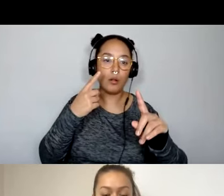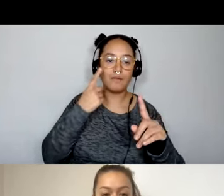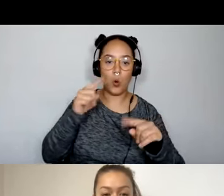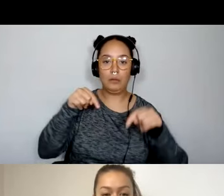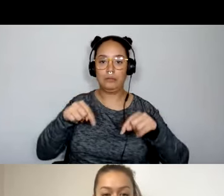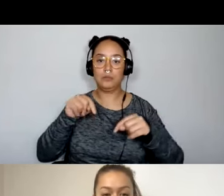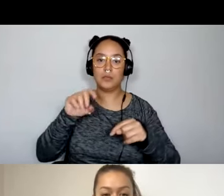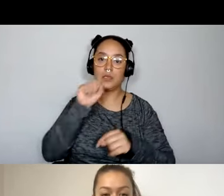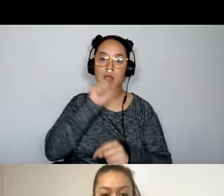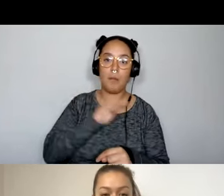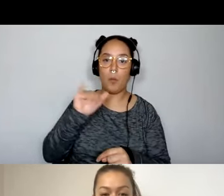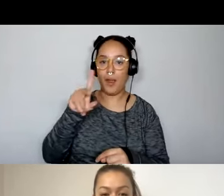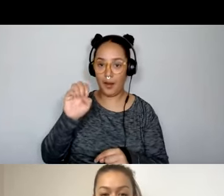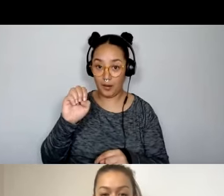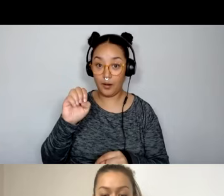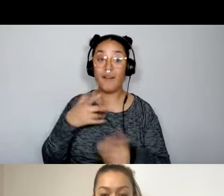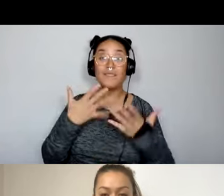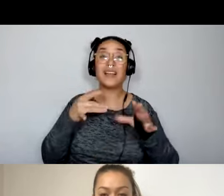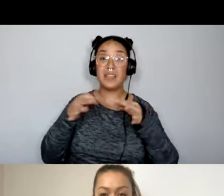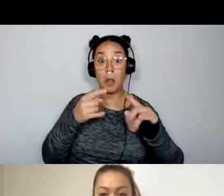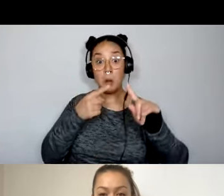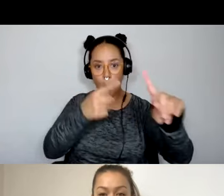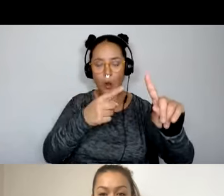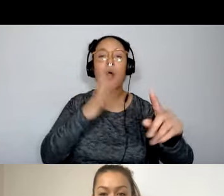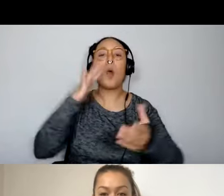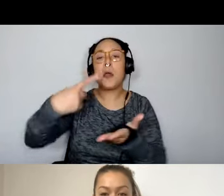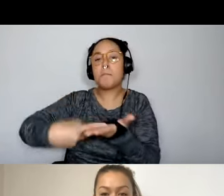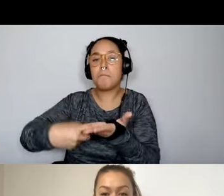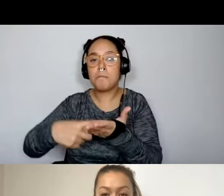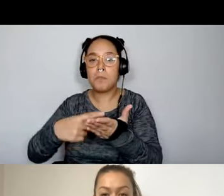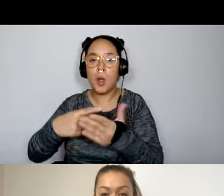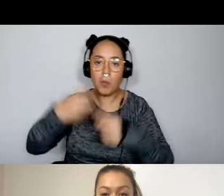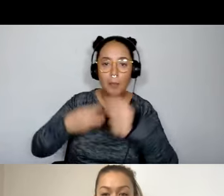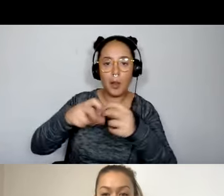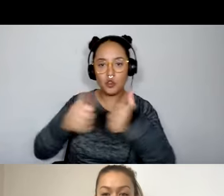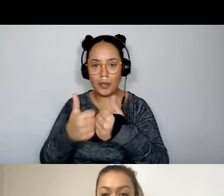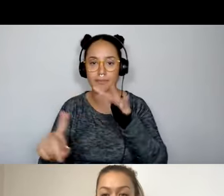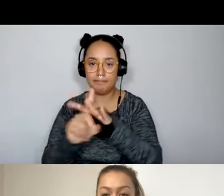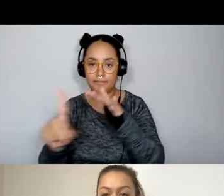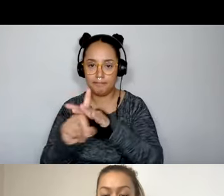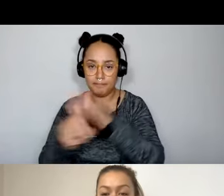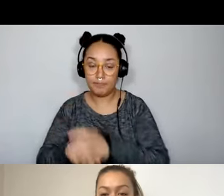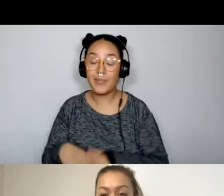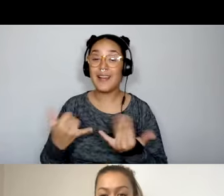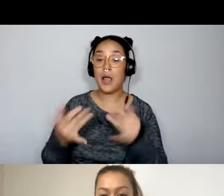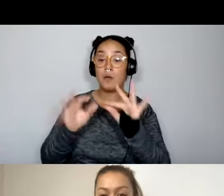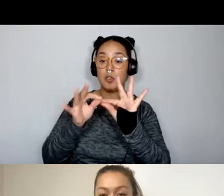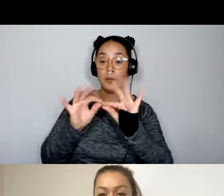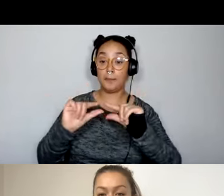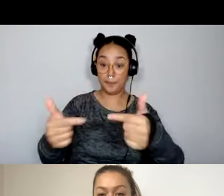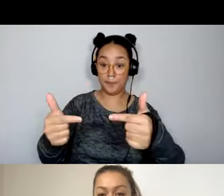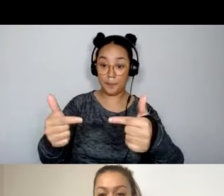and then, you know, I'm going to dive into kind of the problem and challenges that we presented. So, uh, when we put forth our application,